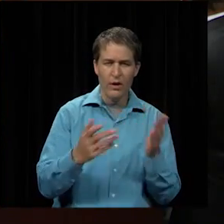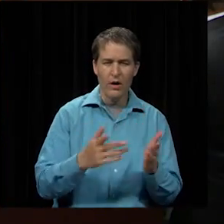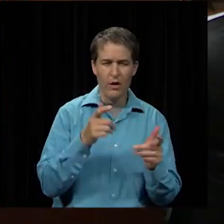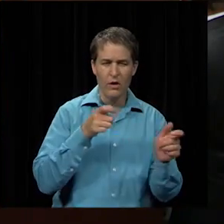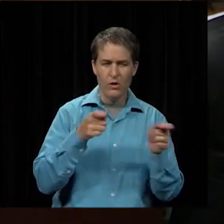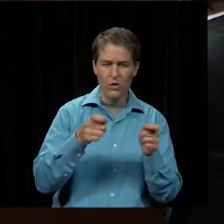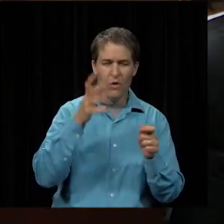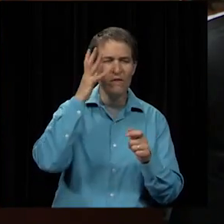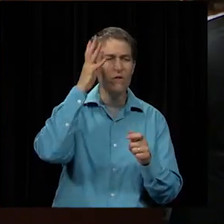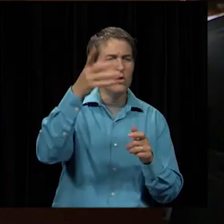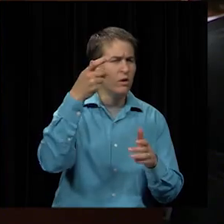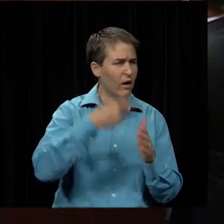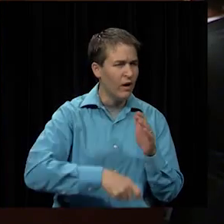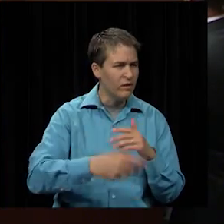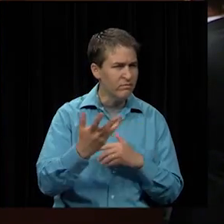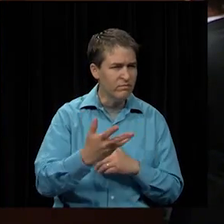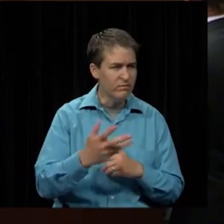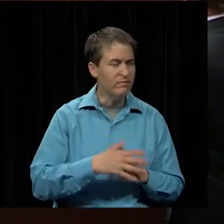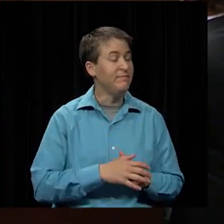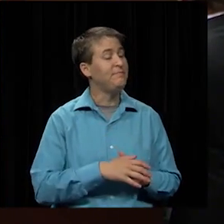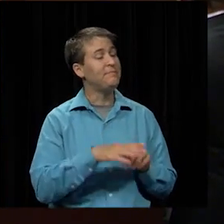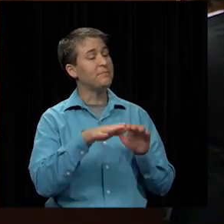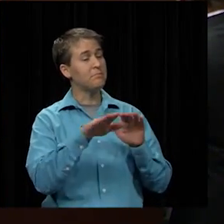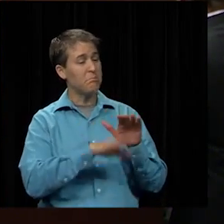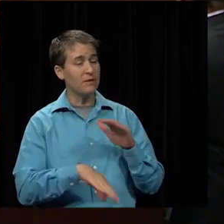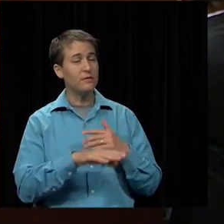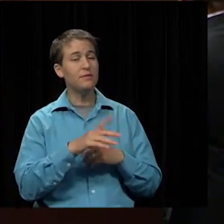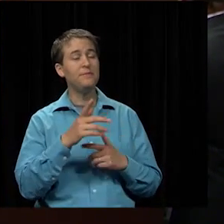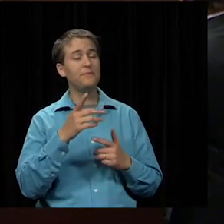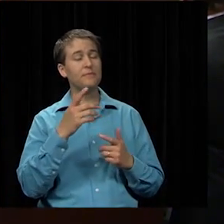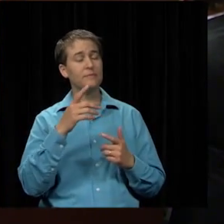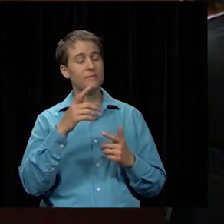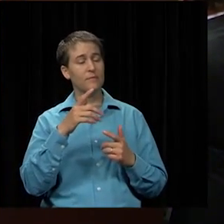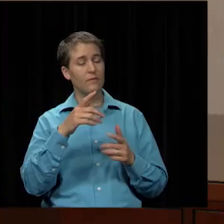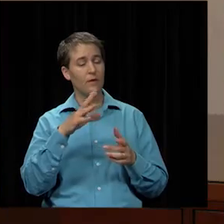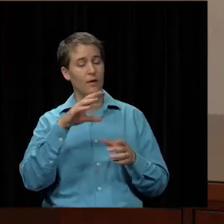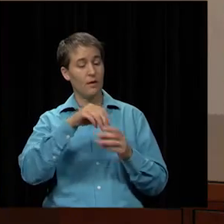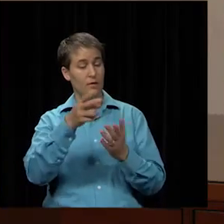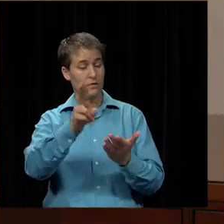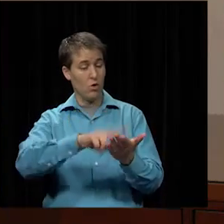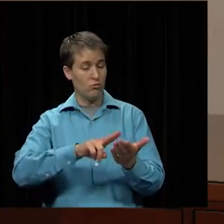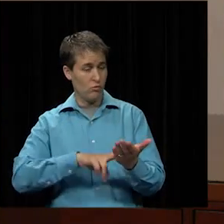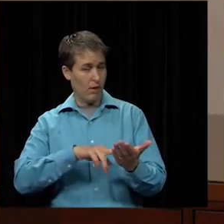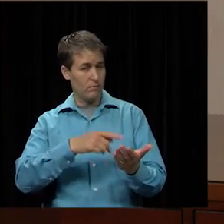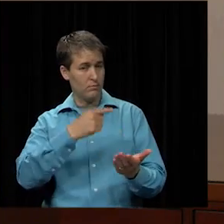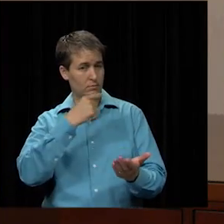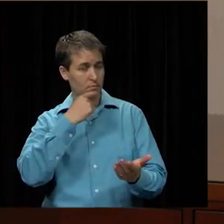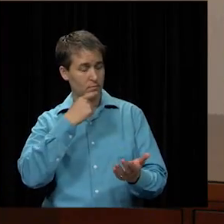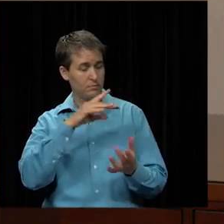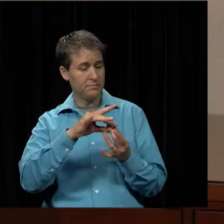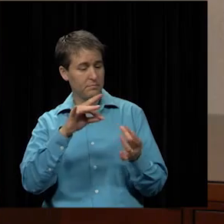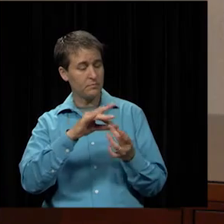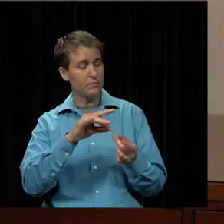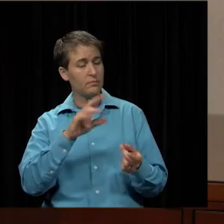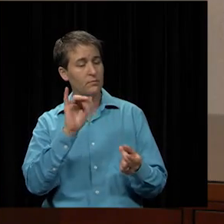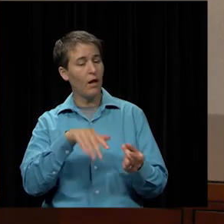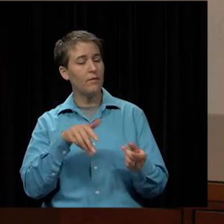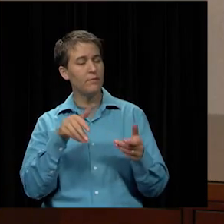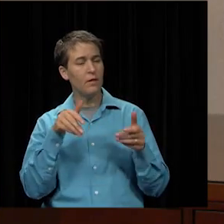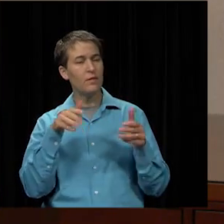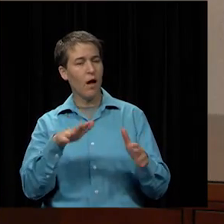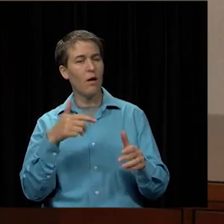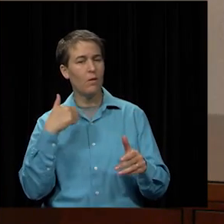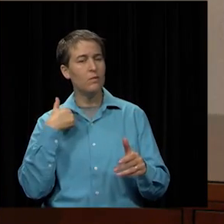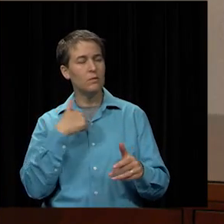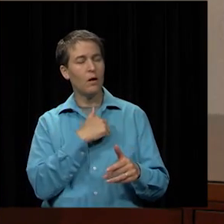control future costs uh basically um there's language in the contract that uh allows um allows us